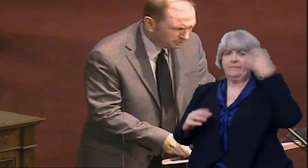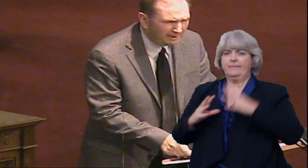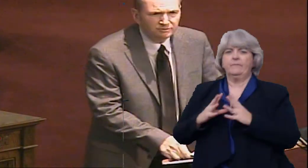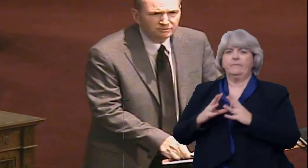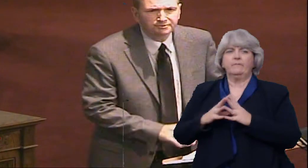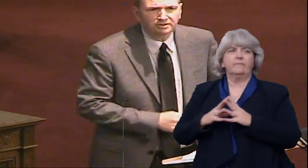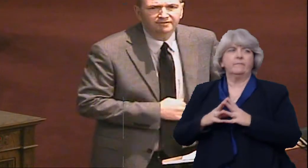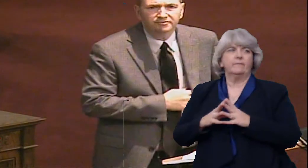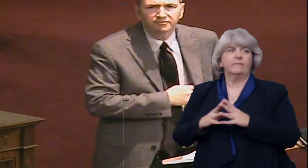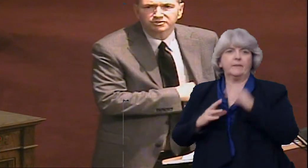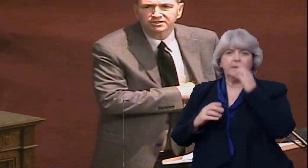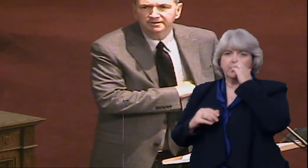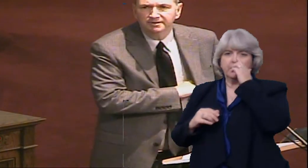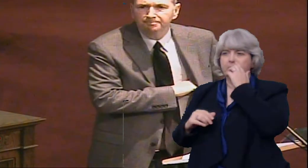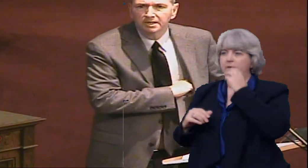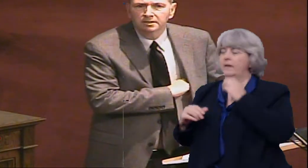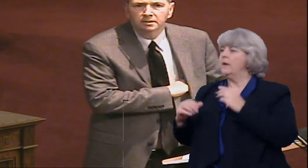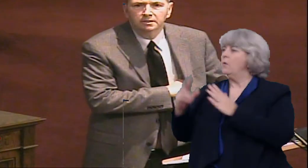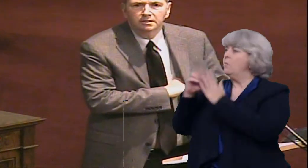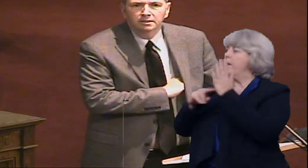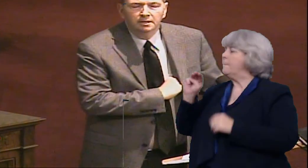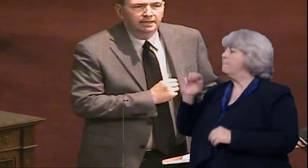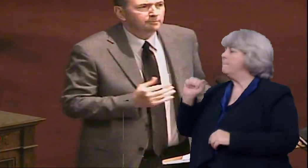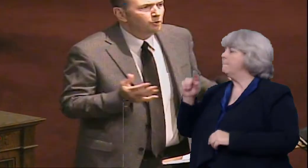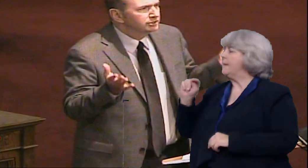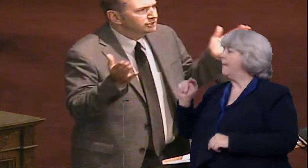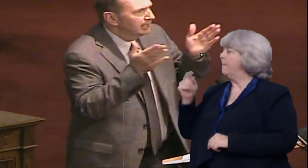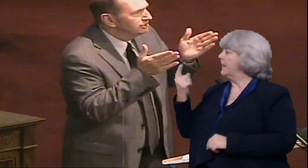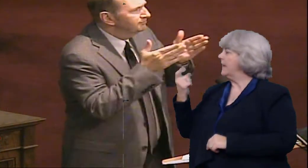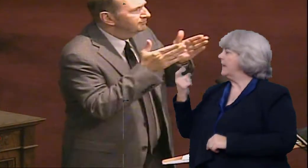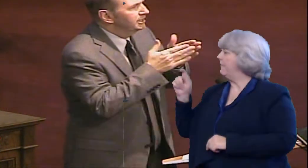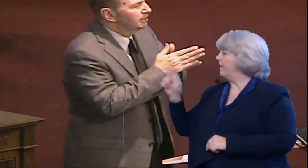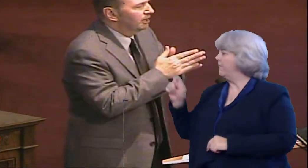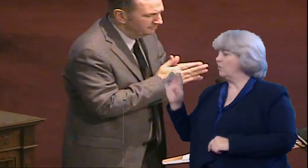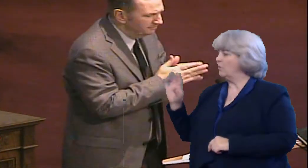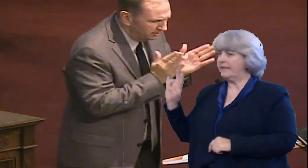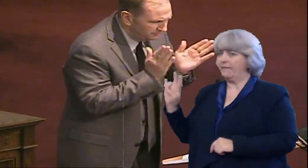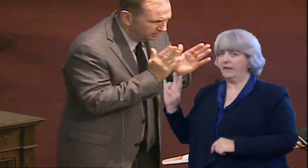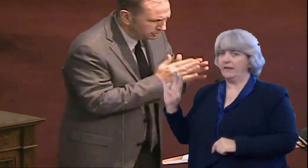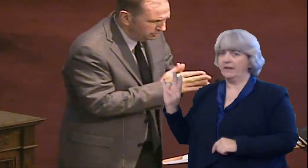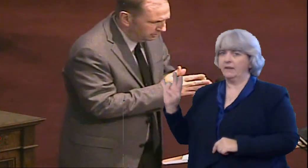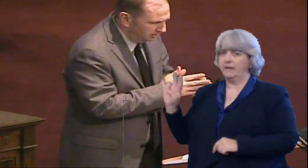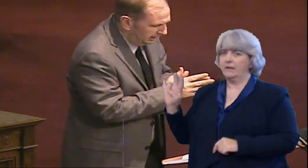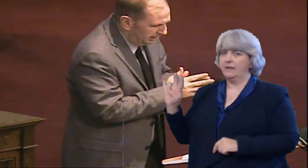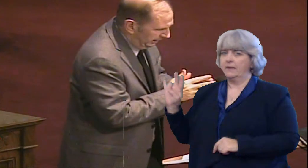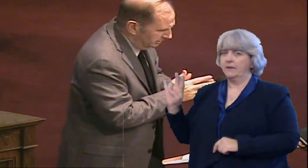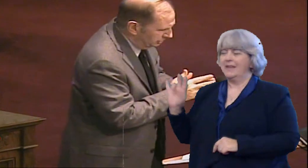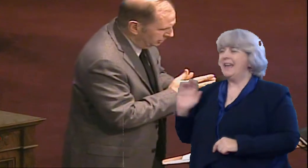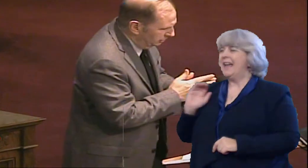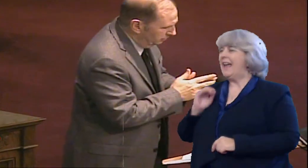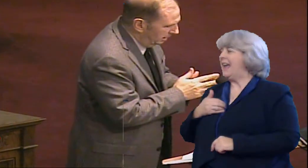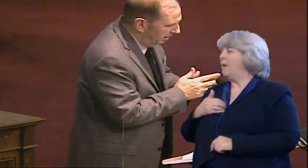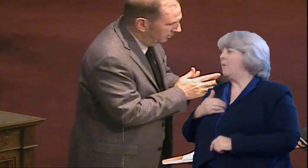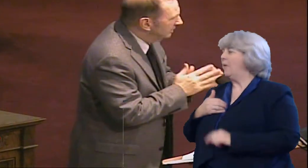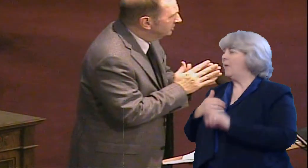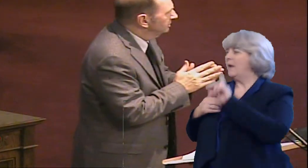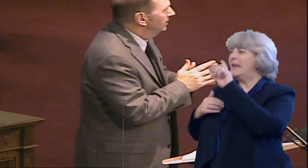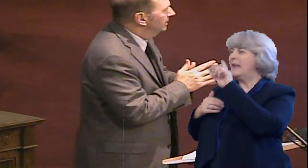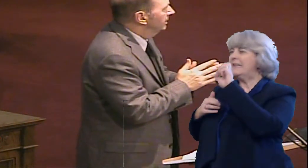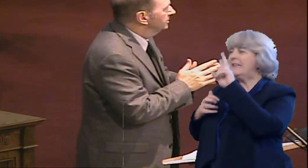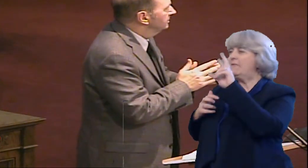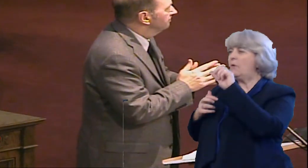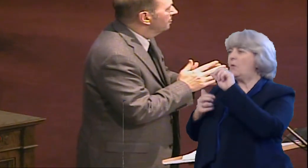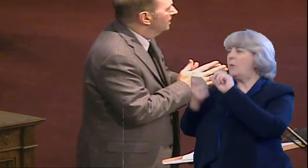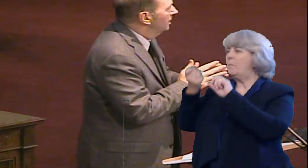Turn to Matthew chapter 11, verse 7. And I'm going to kind of dovetail our devotional into our lesson